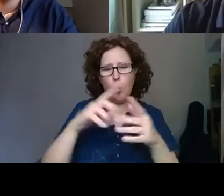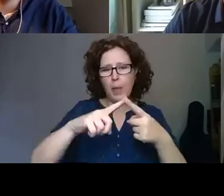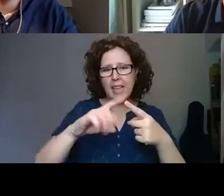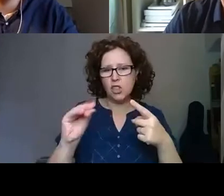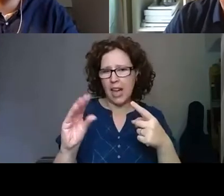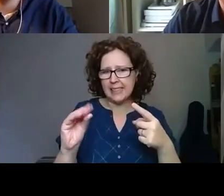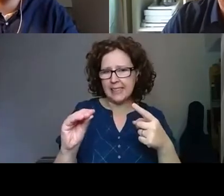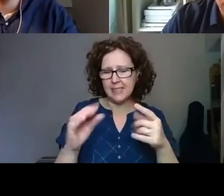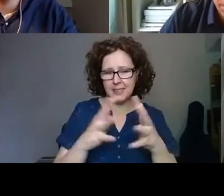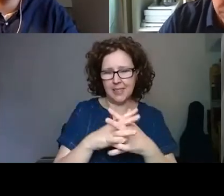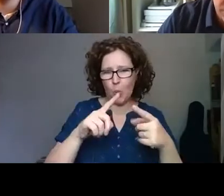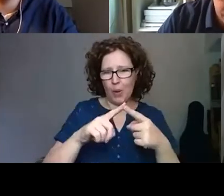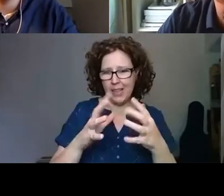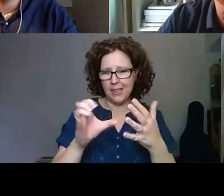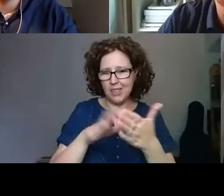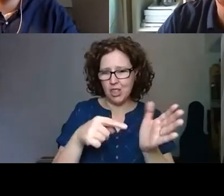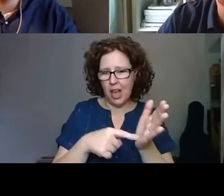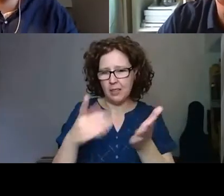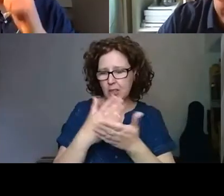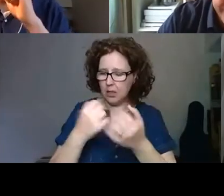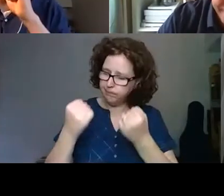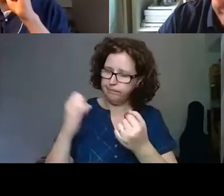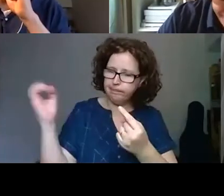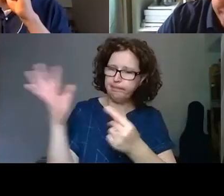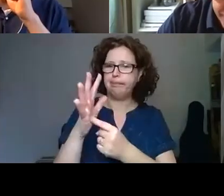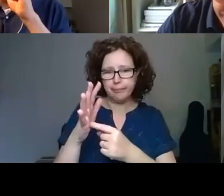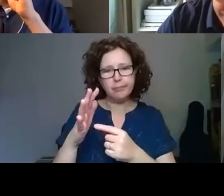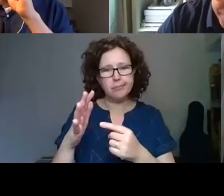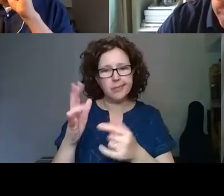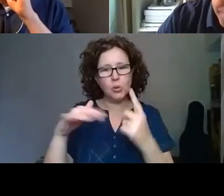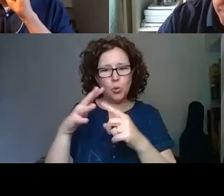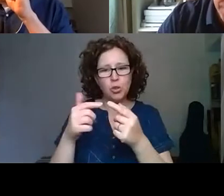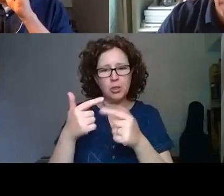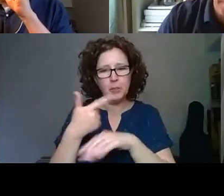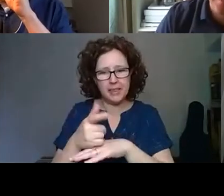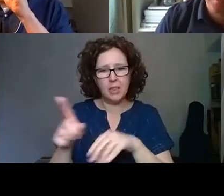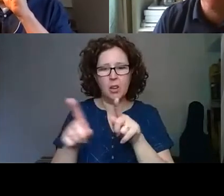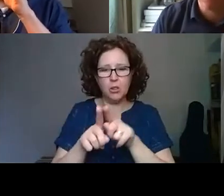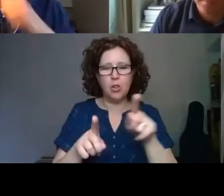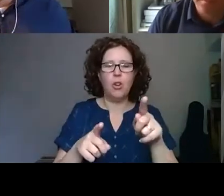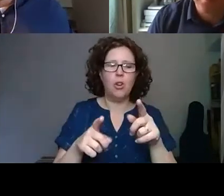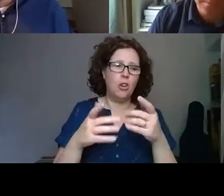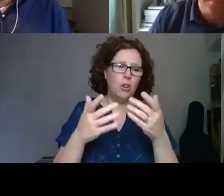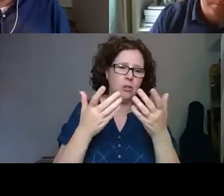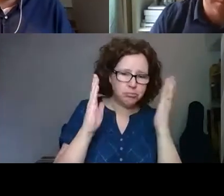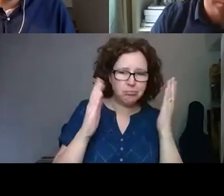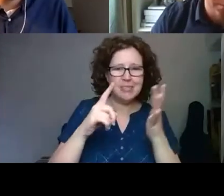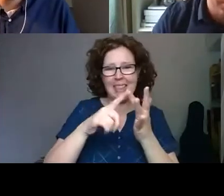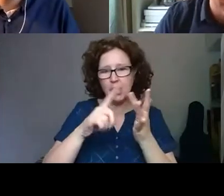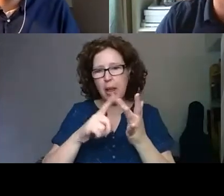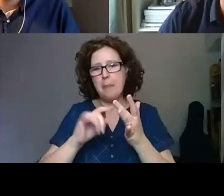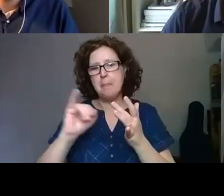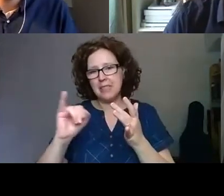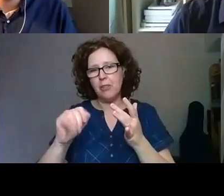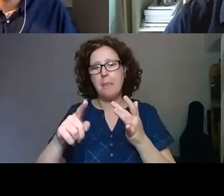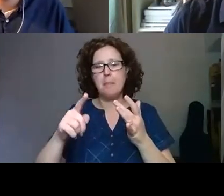of course, one of the most important social media platform and also Weibo, Facebook and Instagram. But due